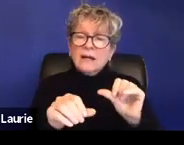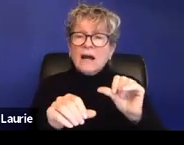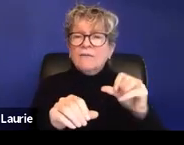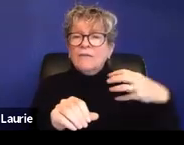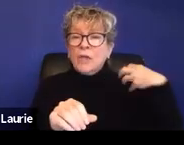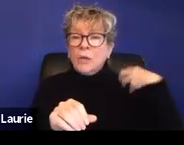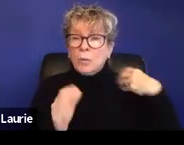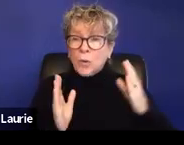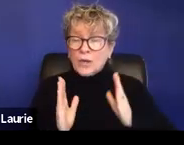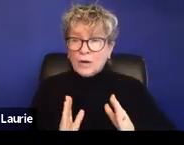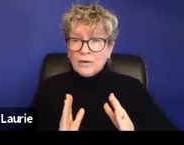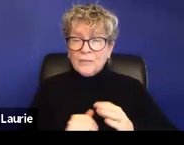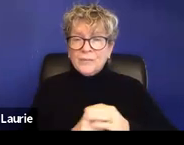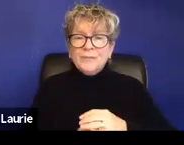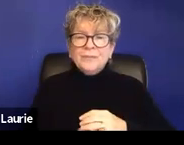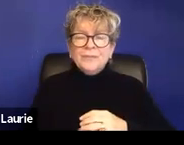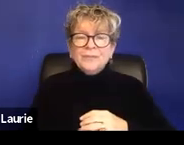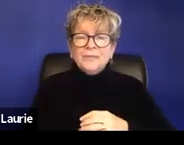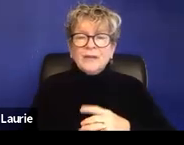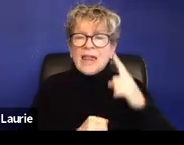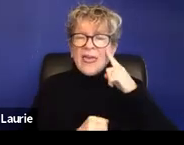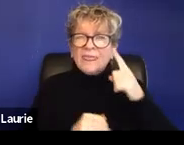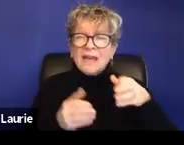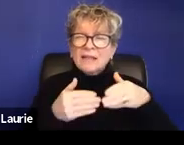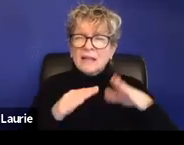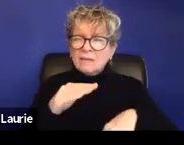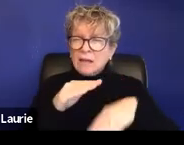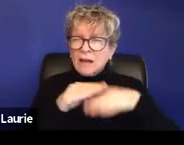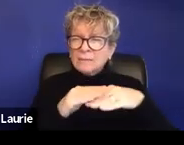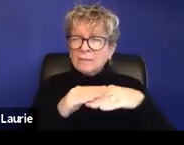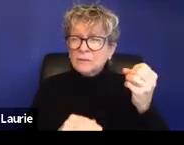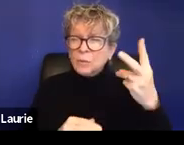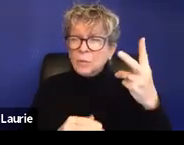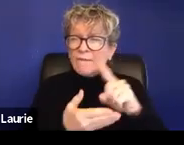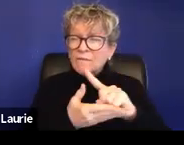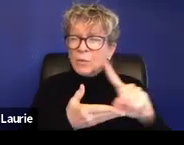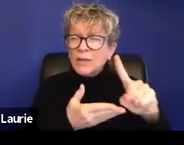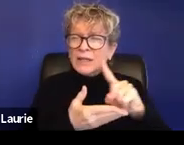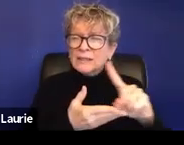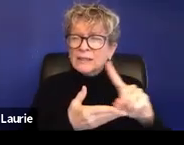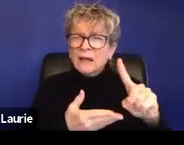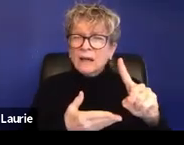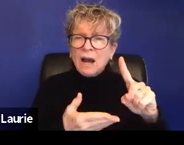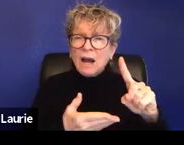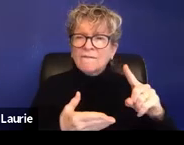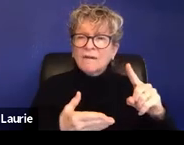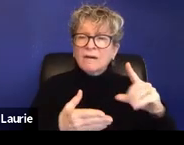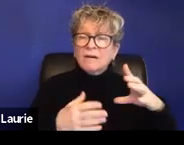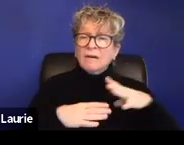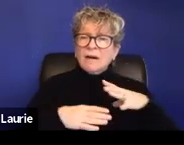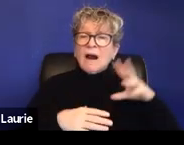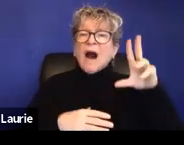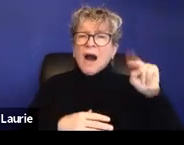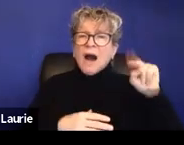And it does, I think, allow up to 12, 12 weeks of unpaid, um, unpaid